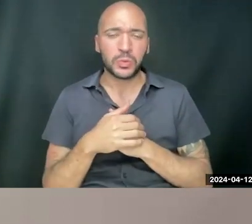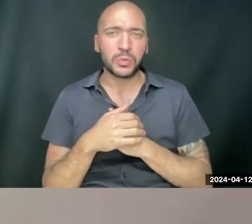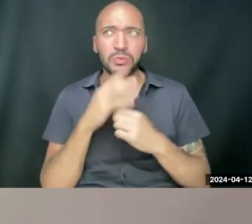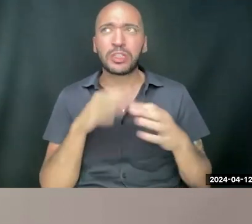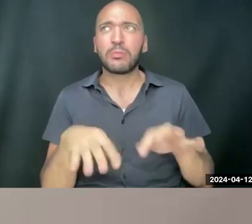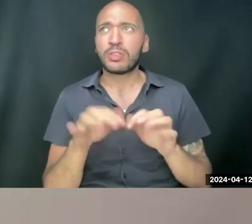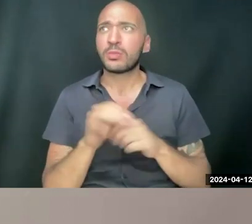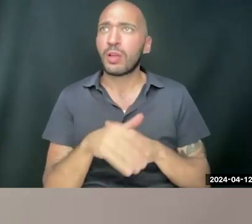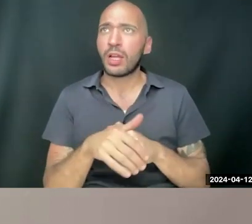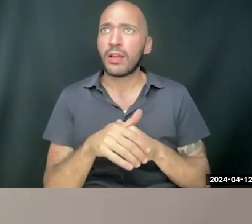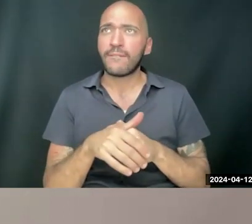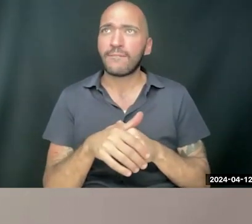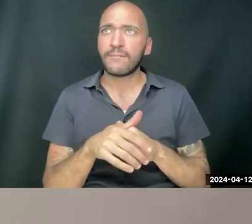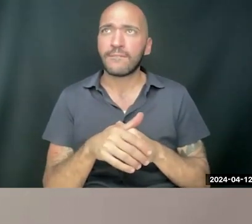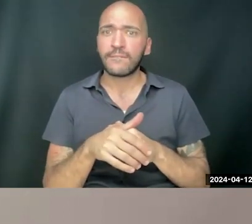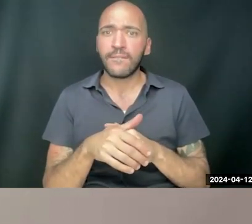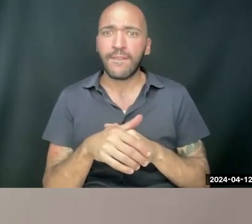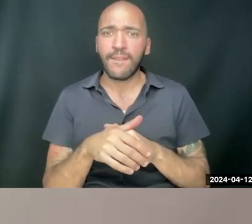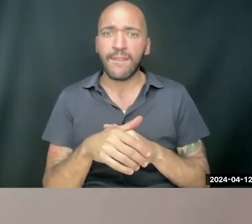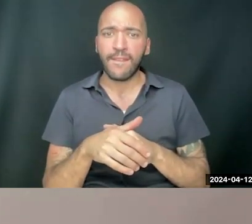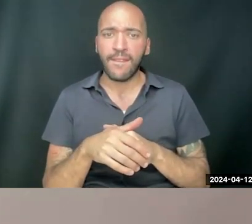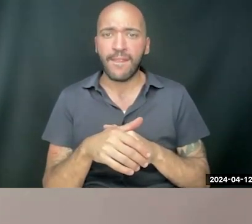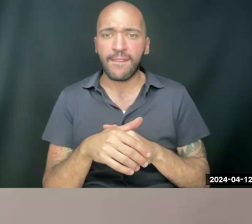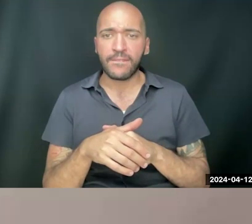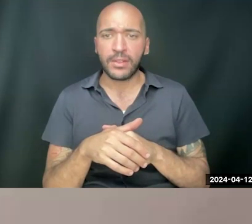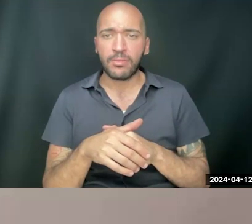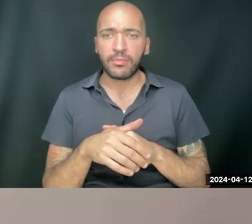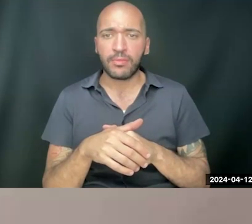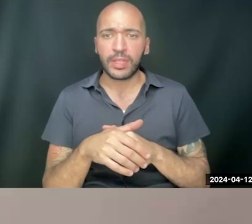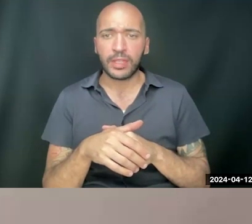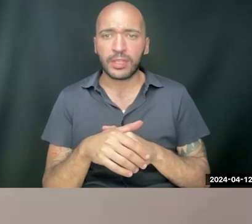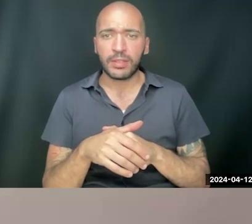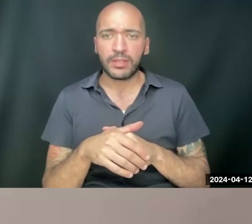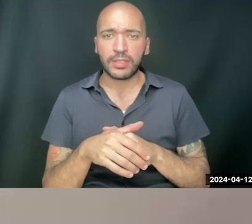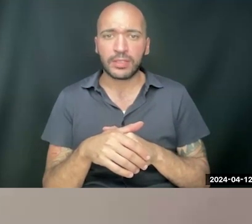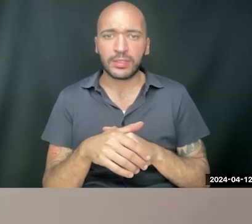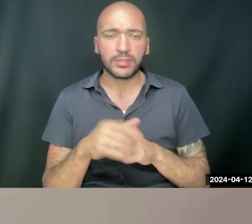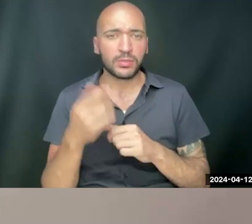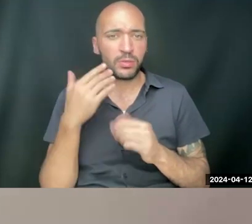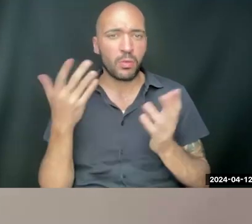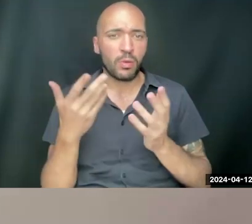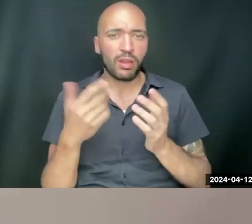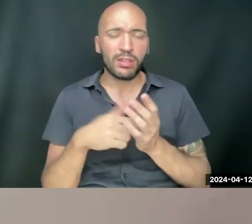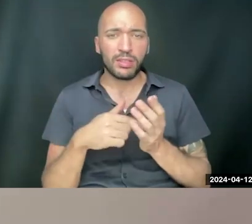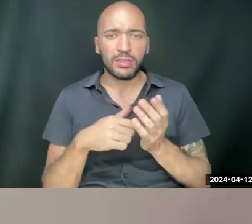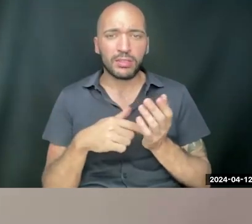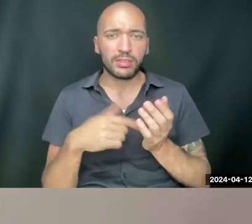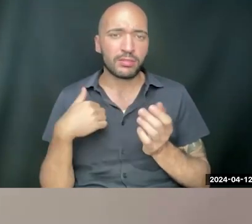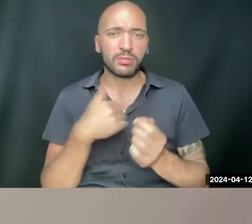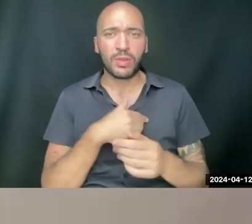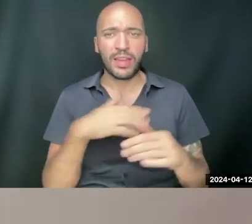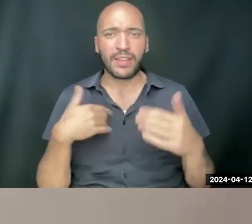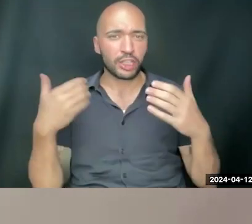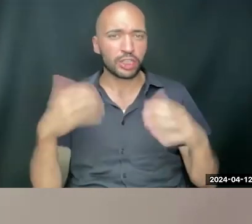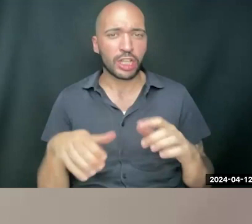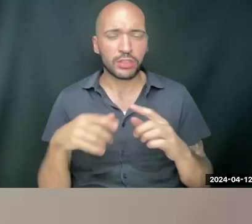yeah, when Yamara invited me to do the DSL teaching, I was like, you know what? I think, you know, we haven't had the chance to